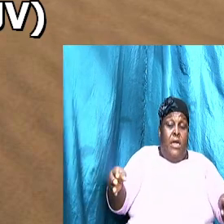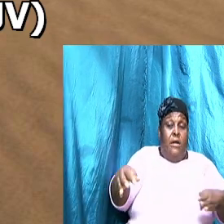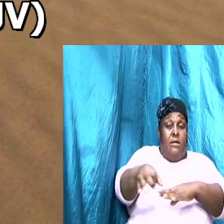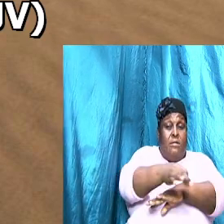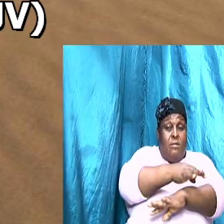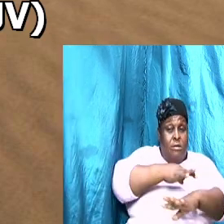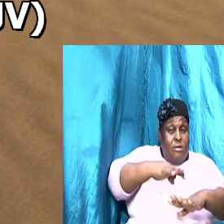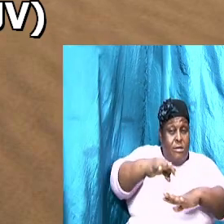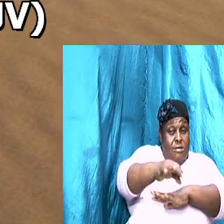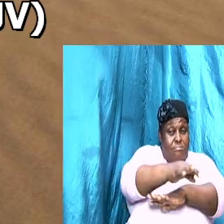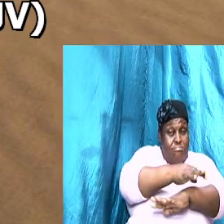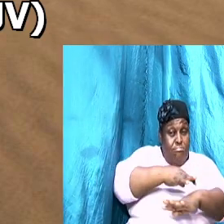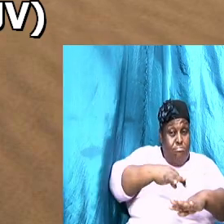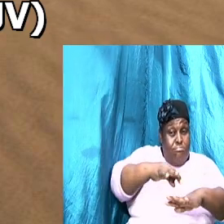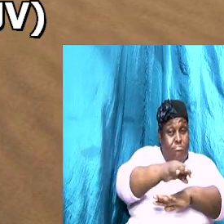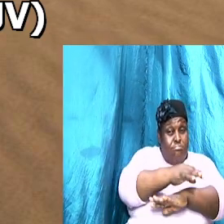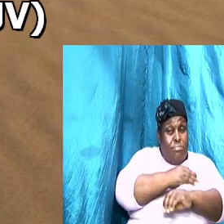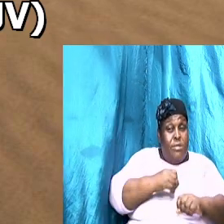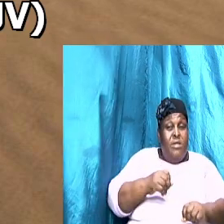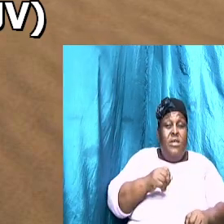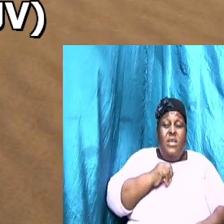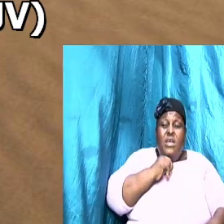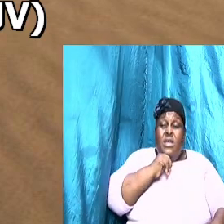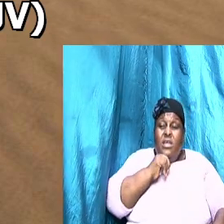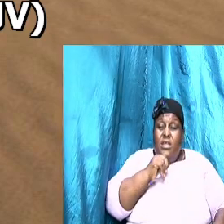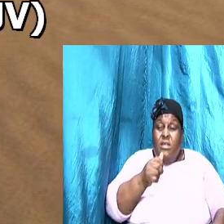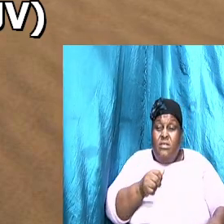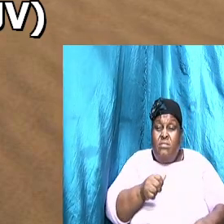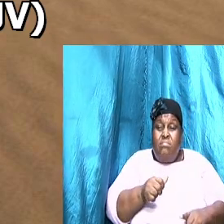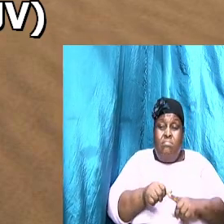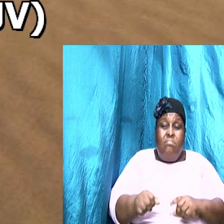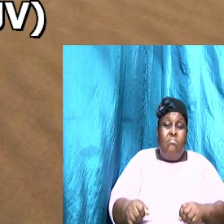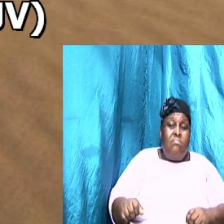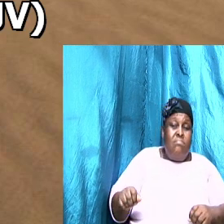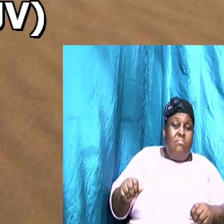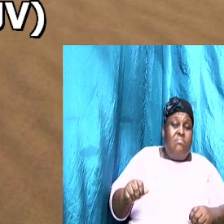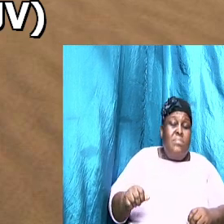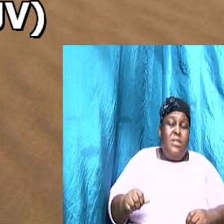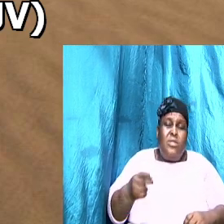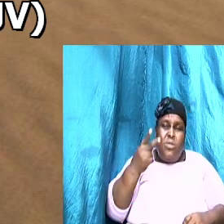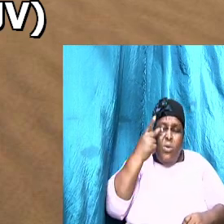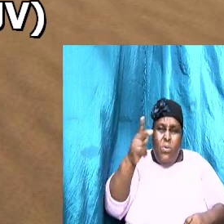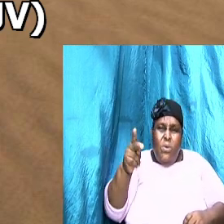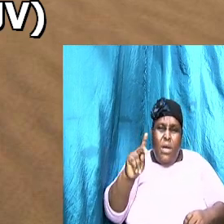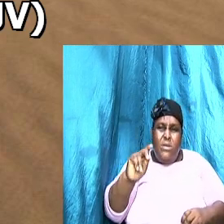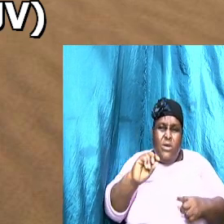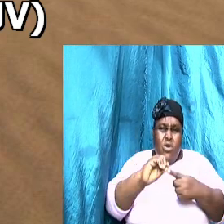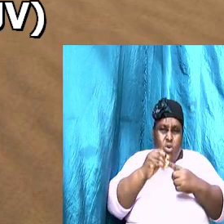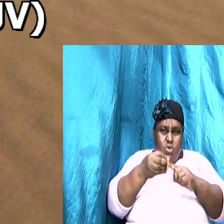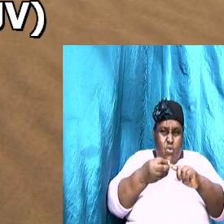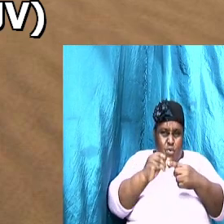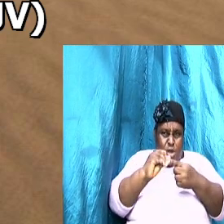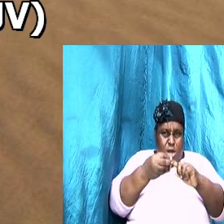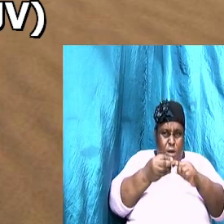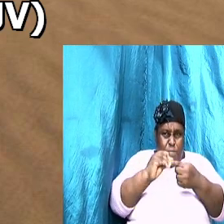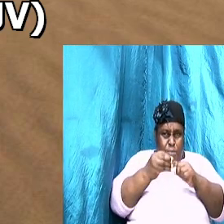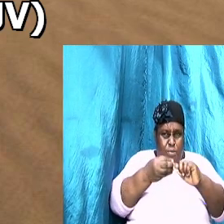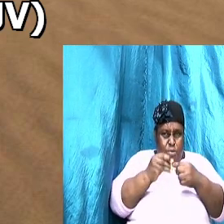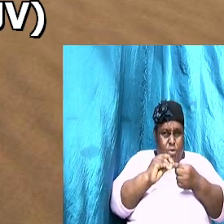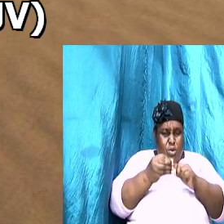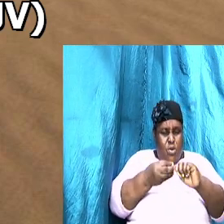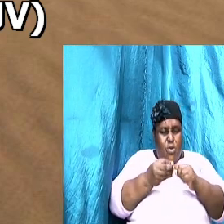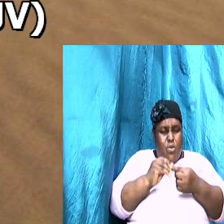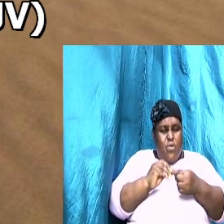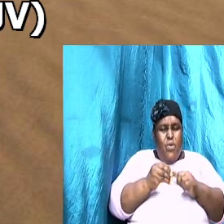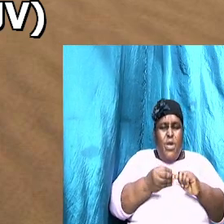engage in not to look at grape growing or whatever it is that is in the vineyard but as a